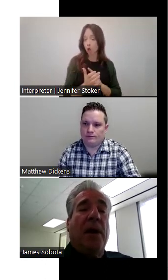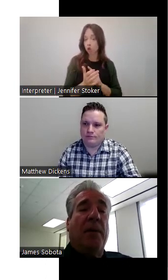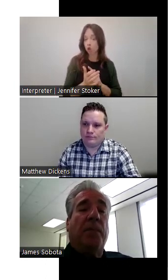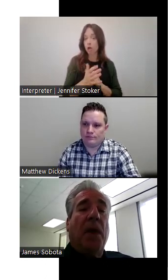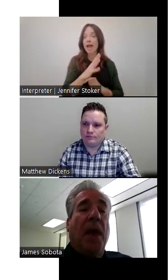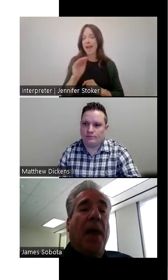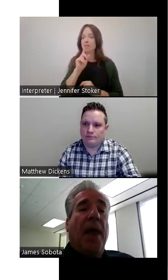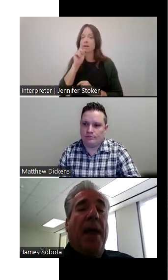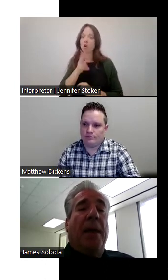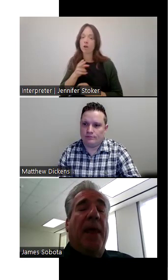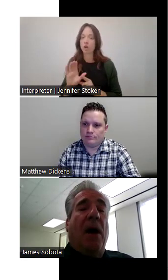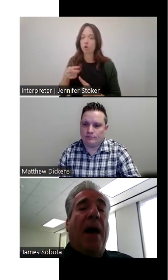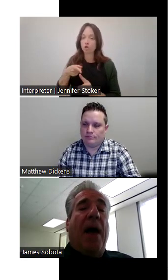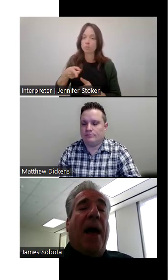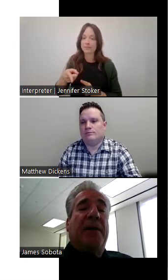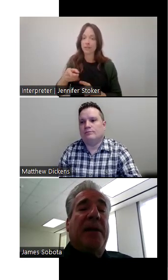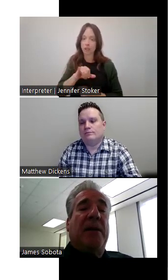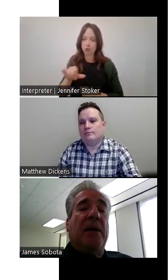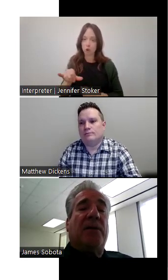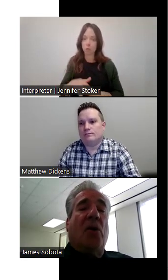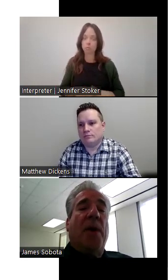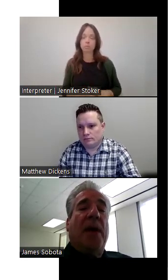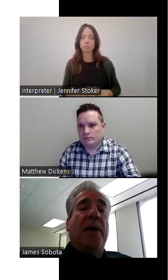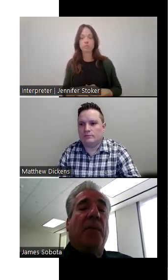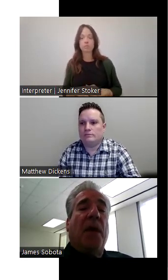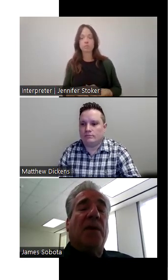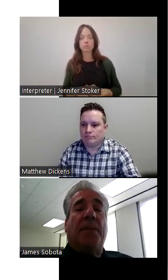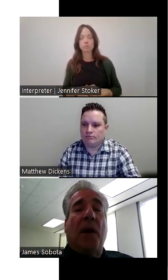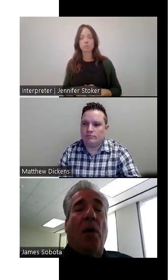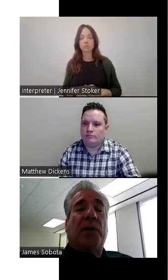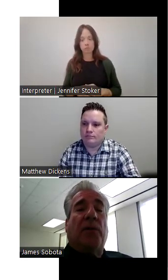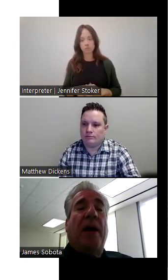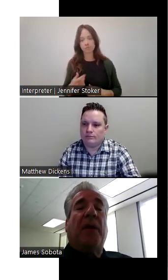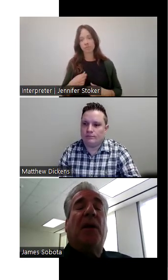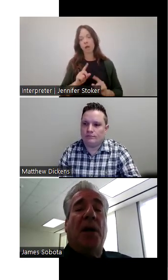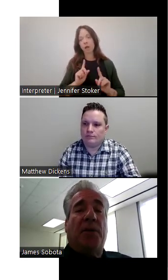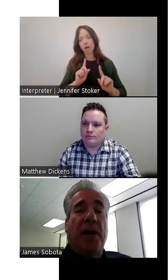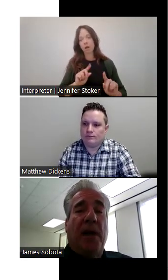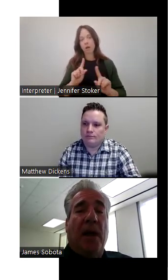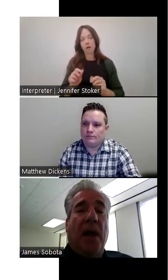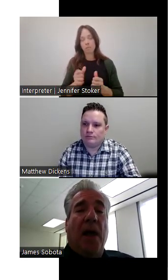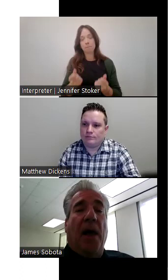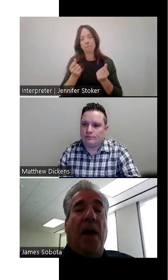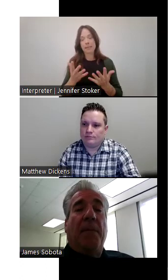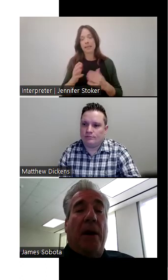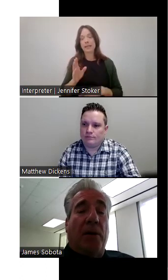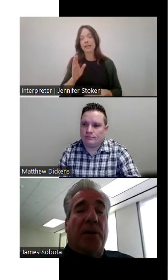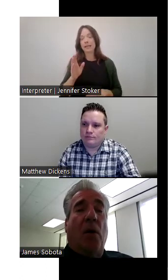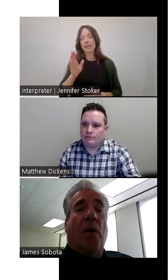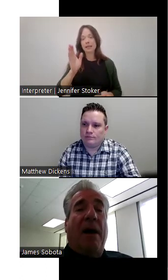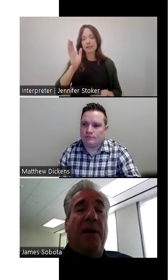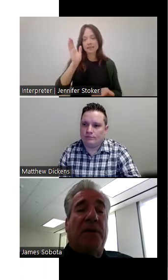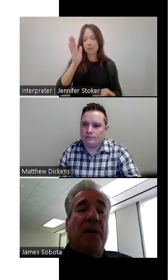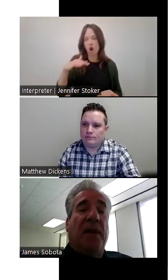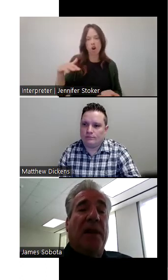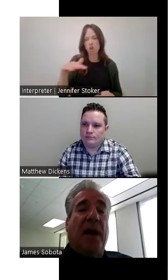and hard of hearing. Now I attended so many seminars throughout the country. Um, and also